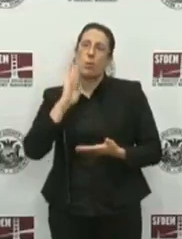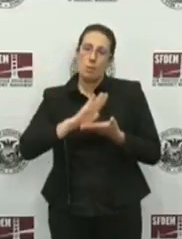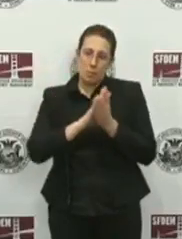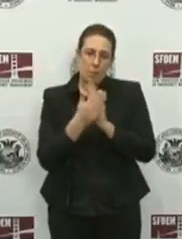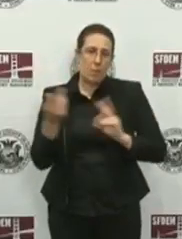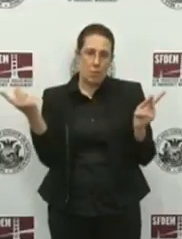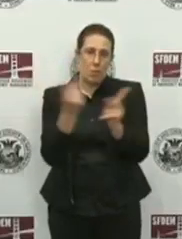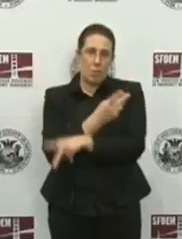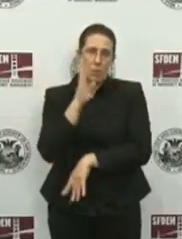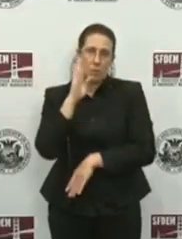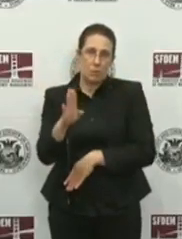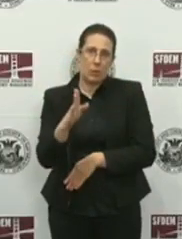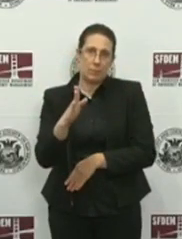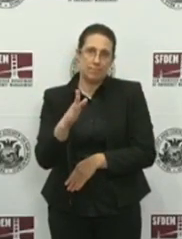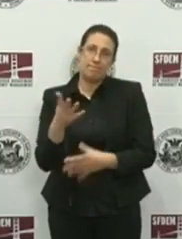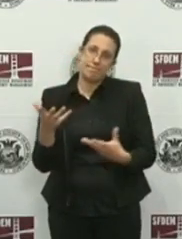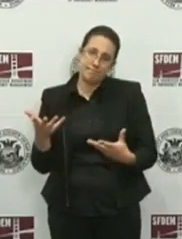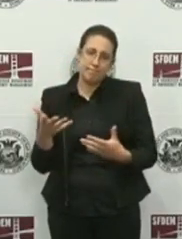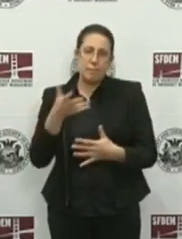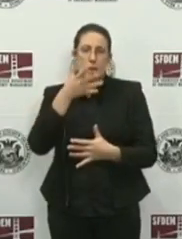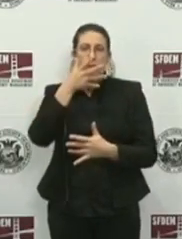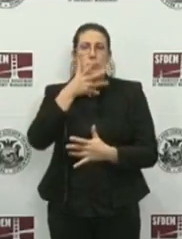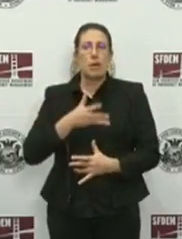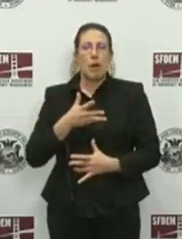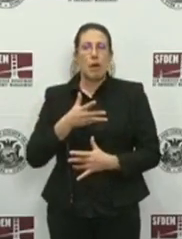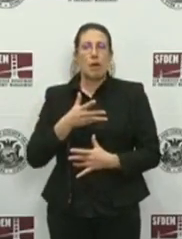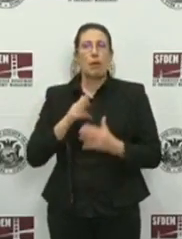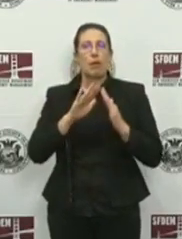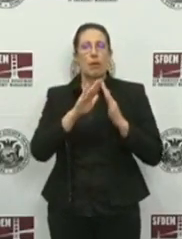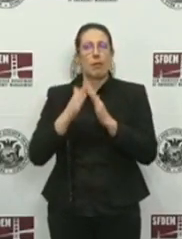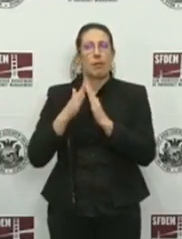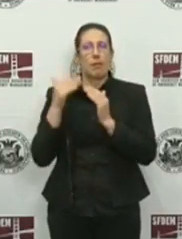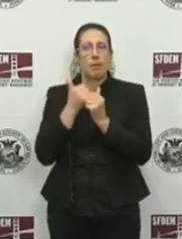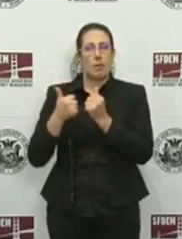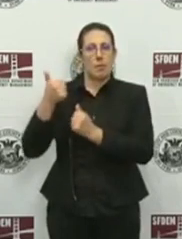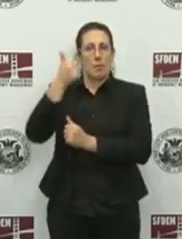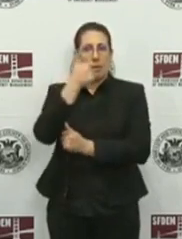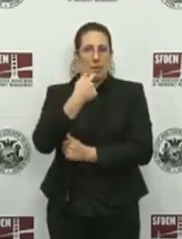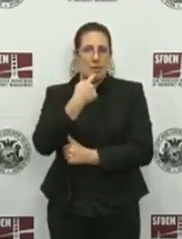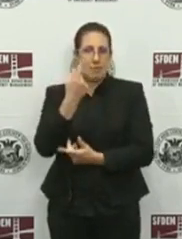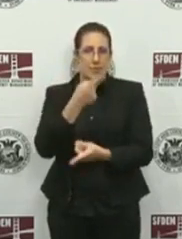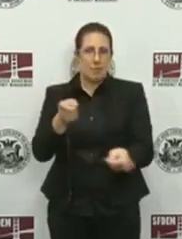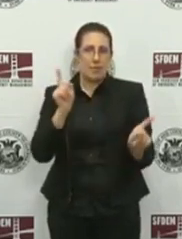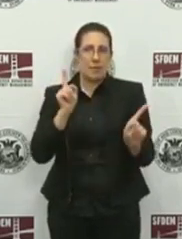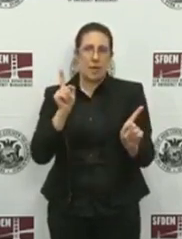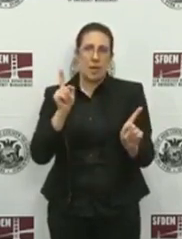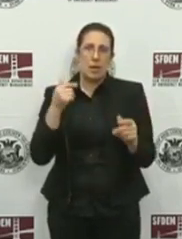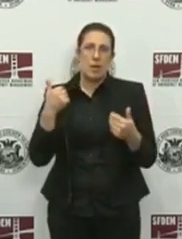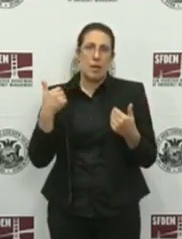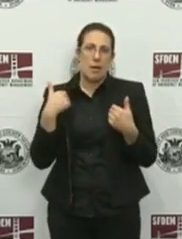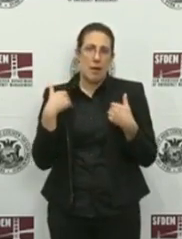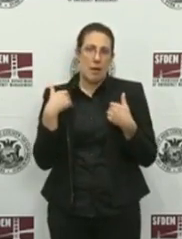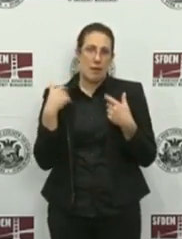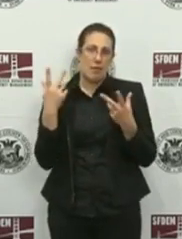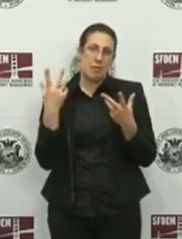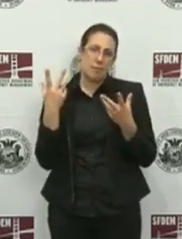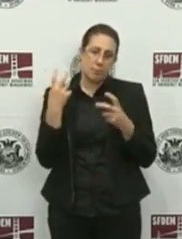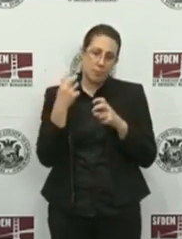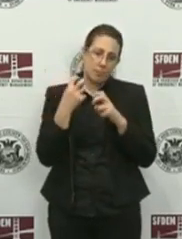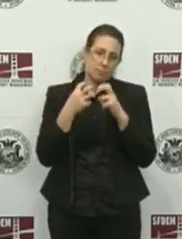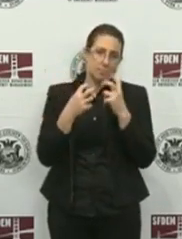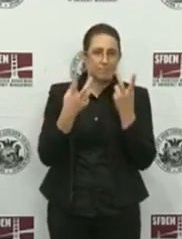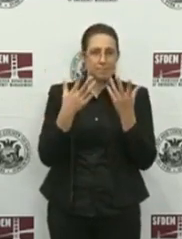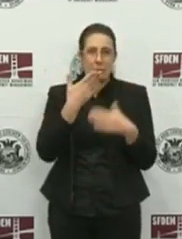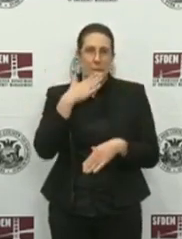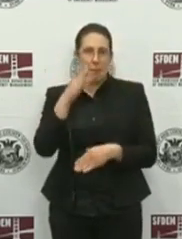And, sadly, as the mayor mentioned, we have troubling news to report with regard